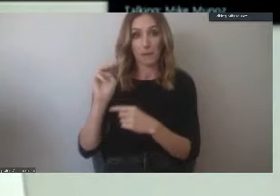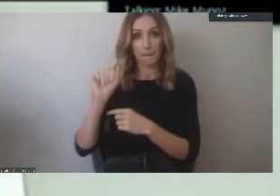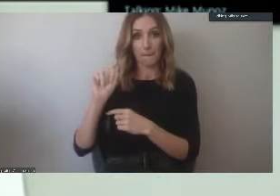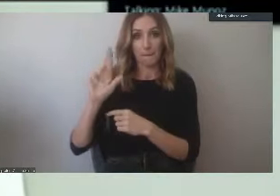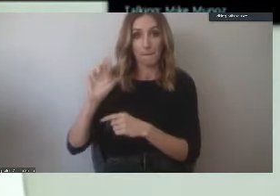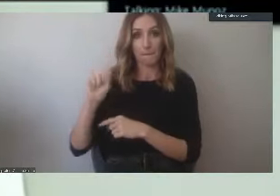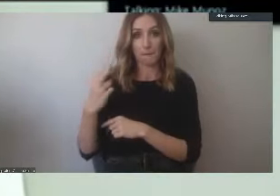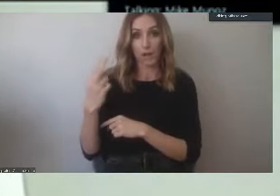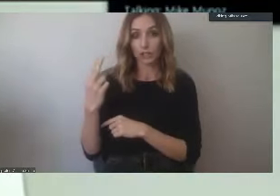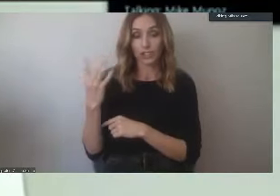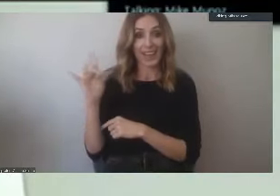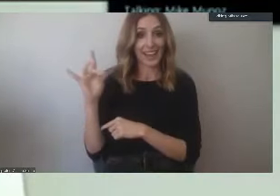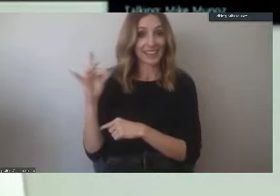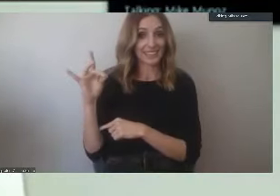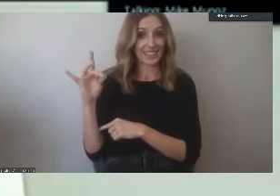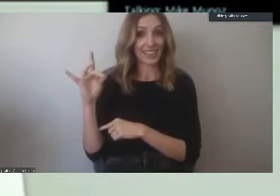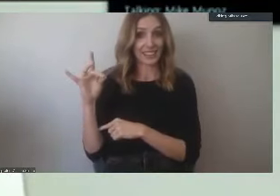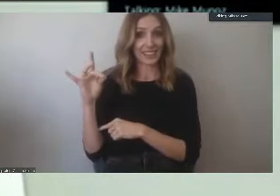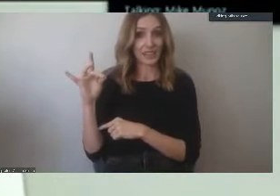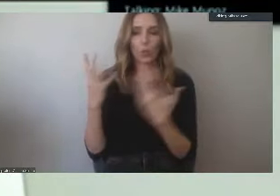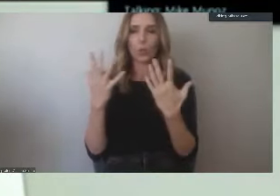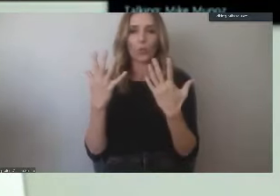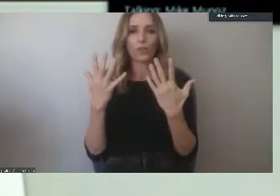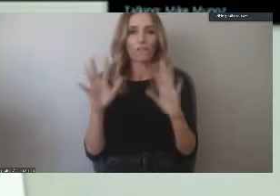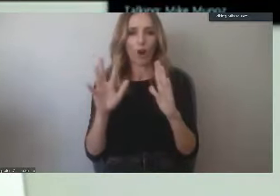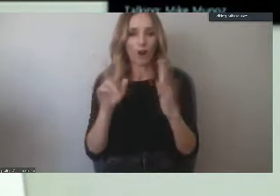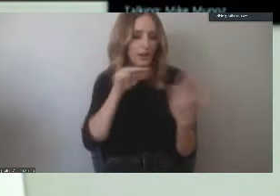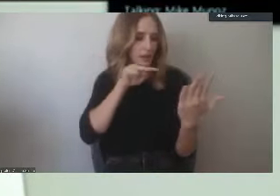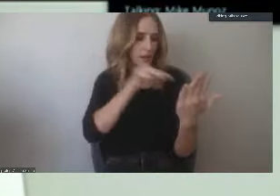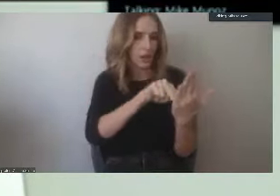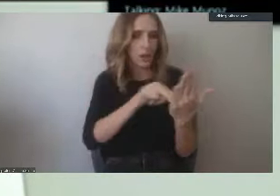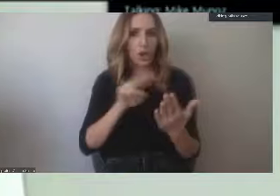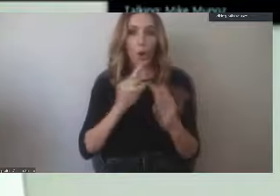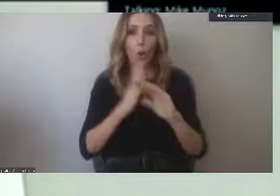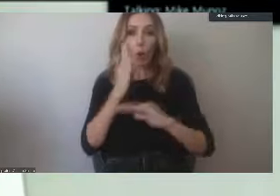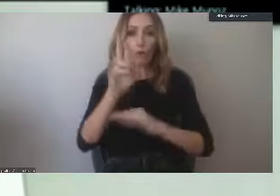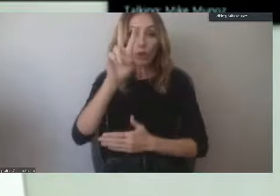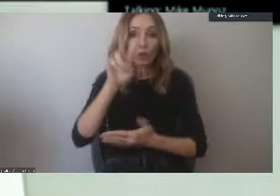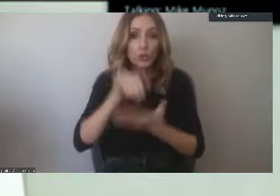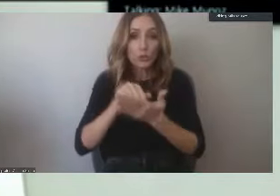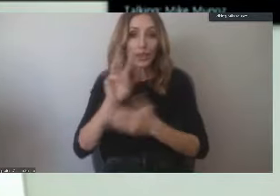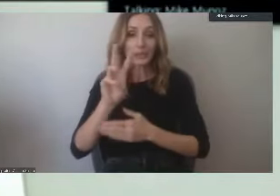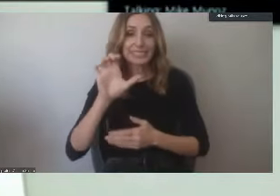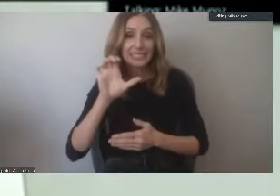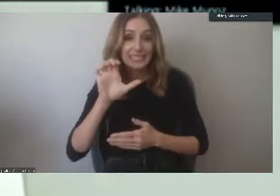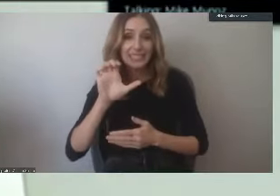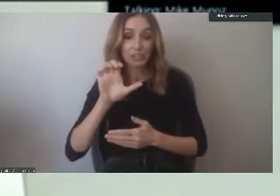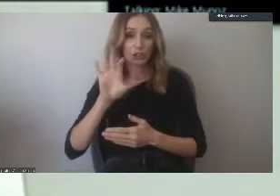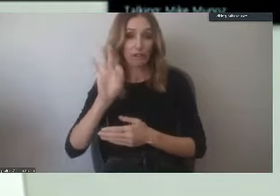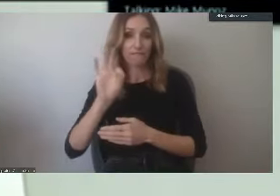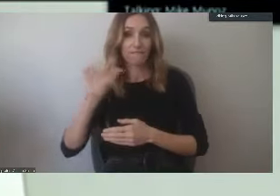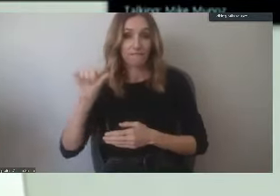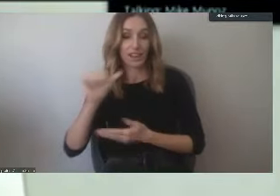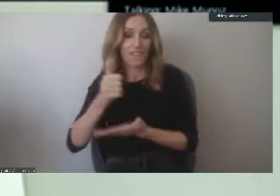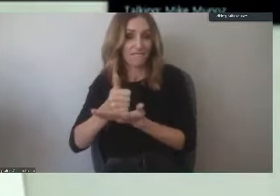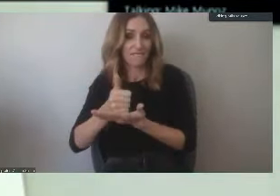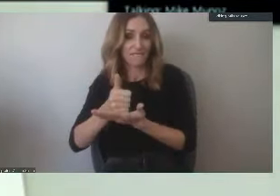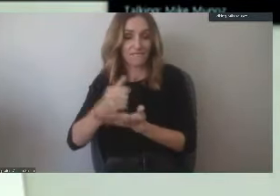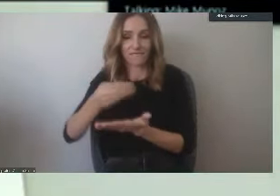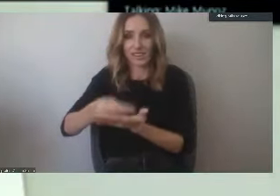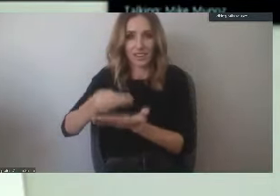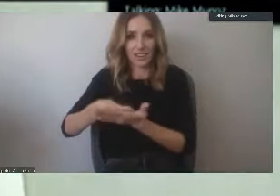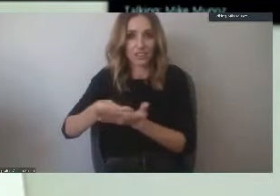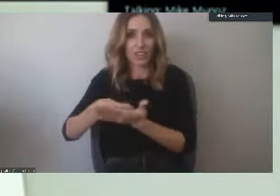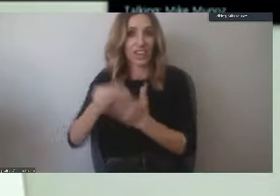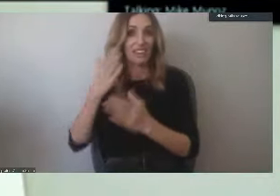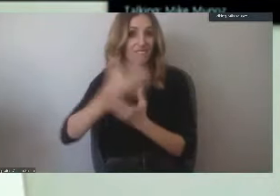remotely, we have already reviewed over 2,600 financial aid files for students. So again, the process